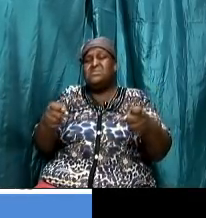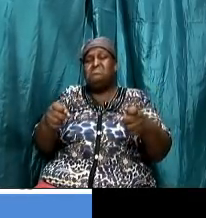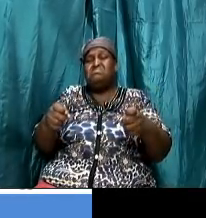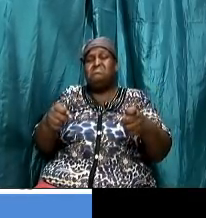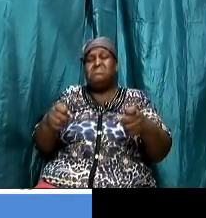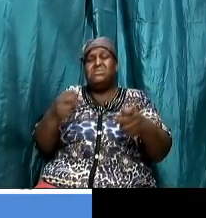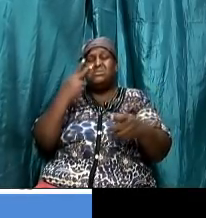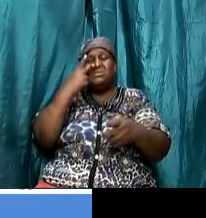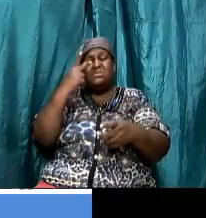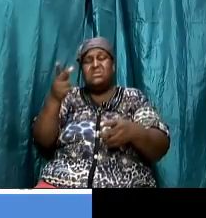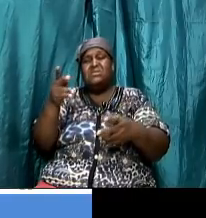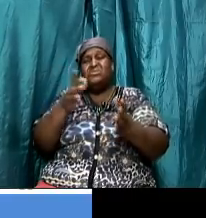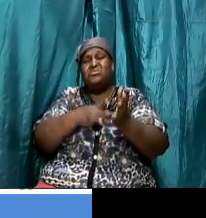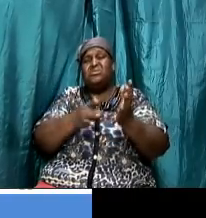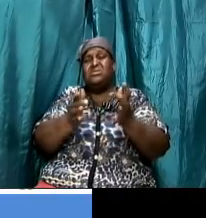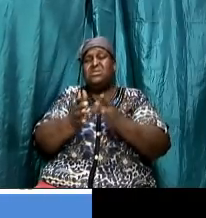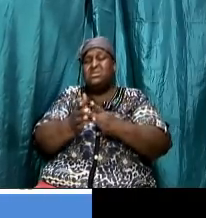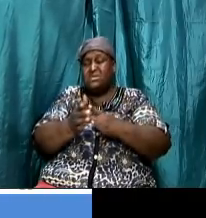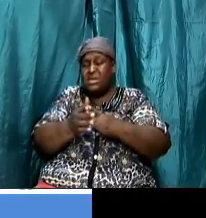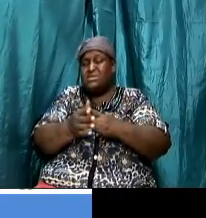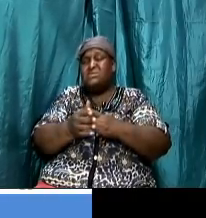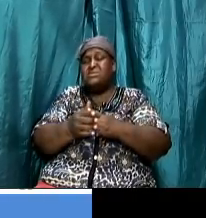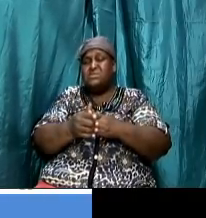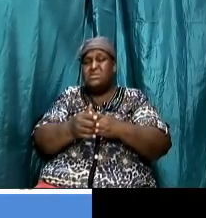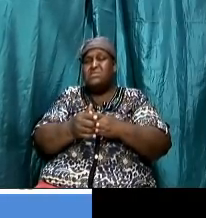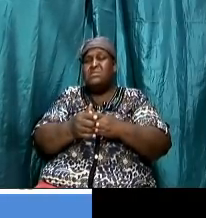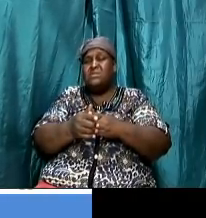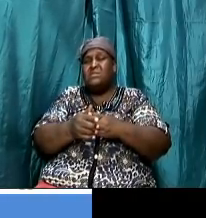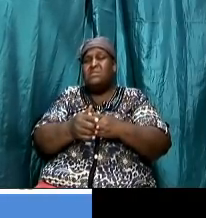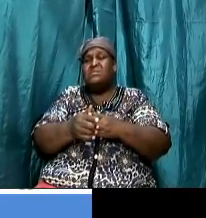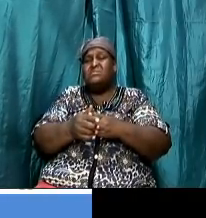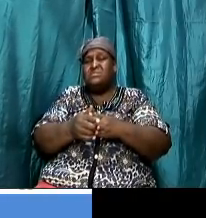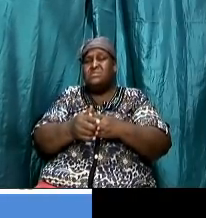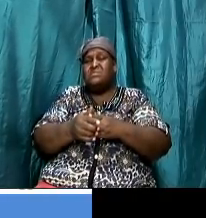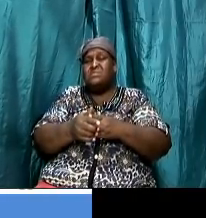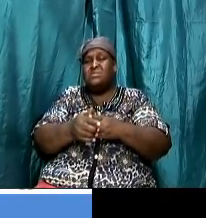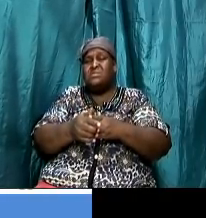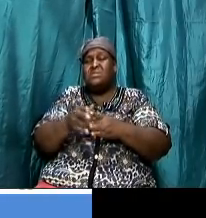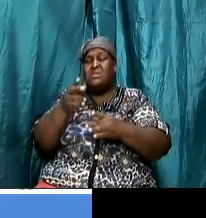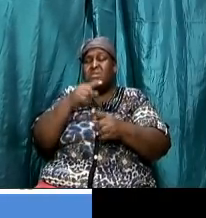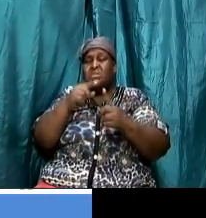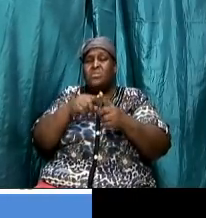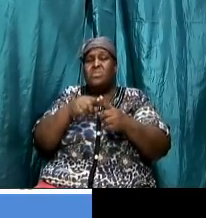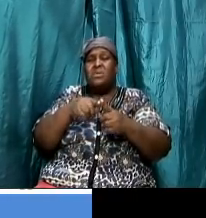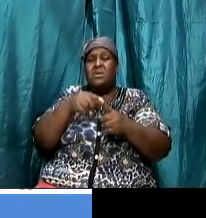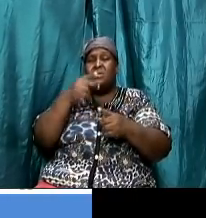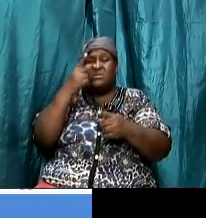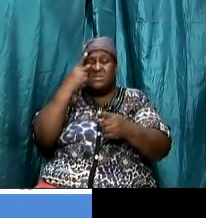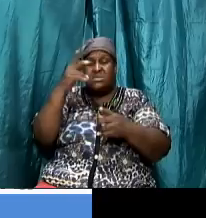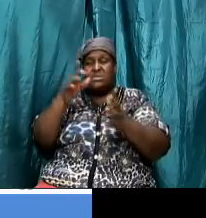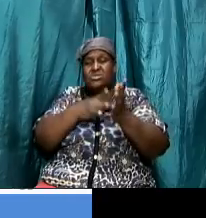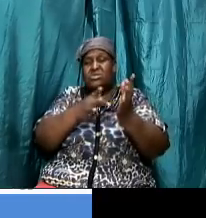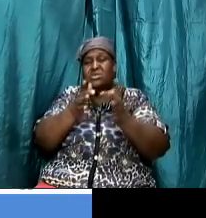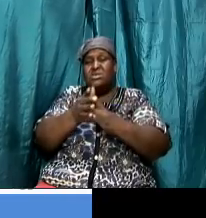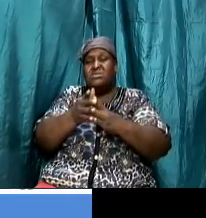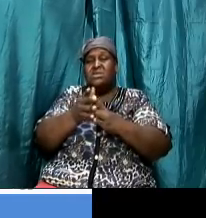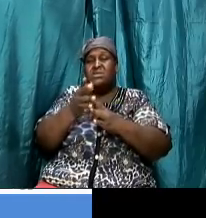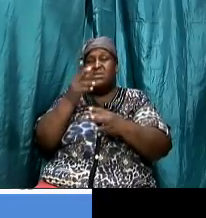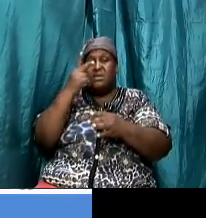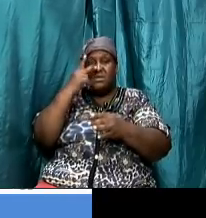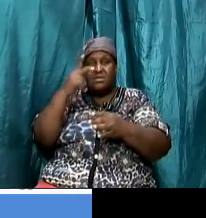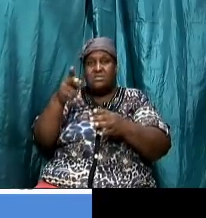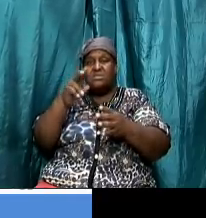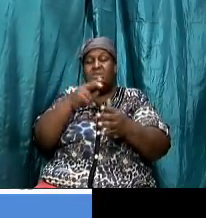affair and when he sees Jesus he sees the righteousness Jesus has never seen